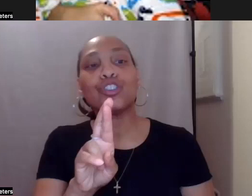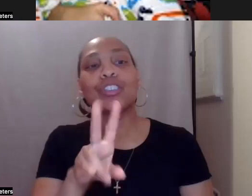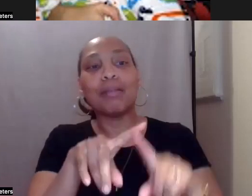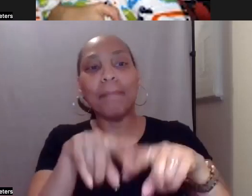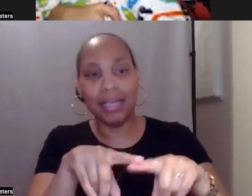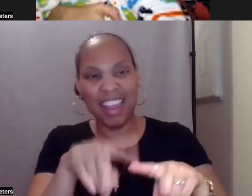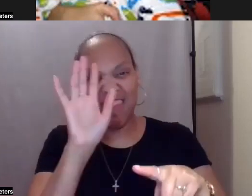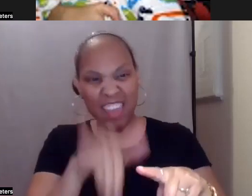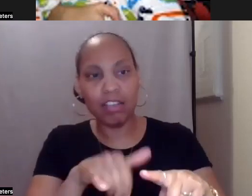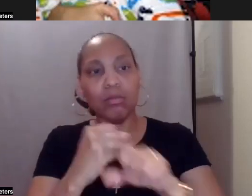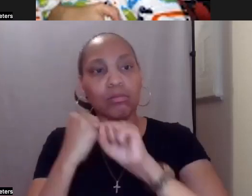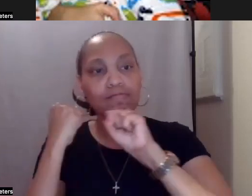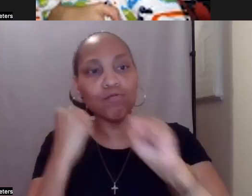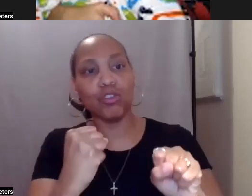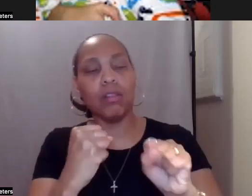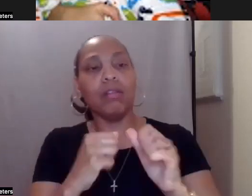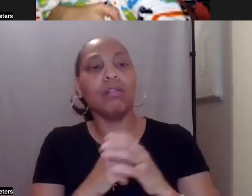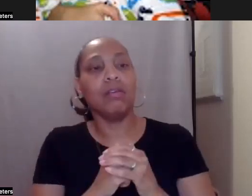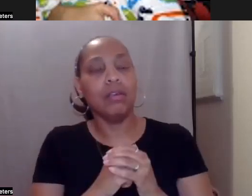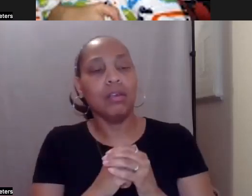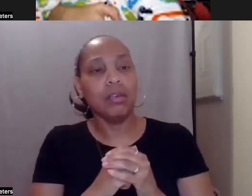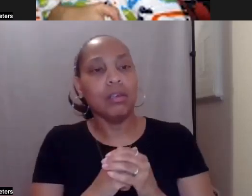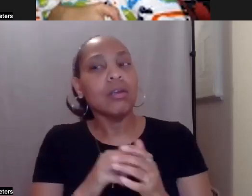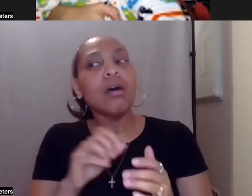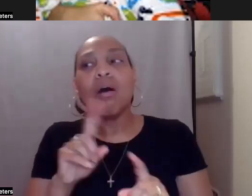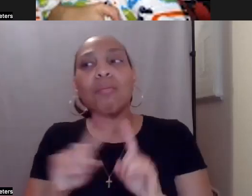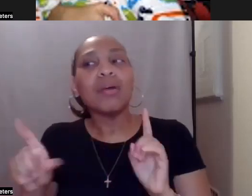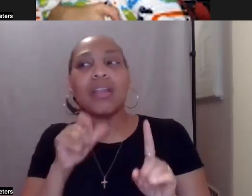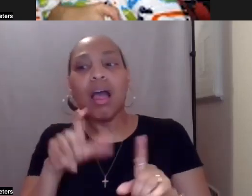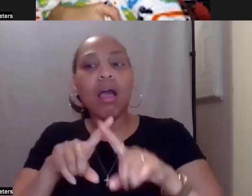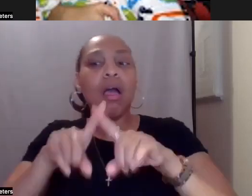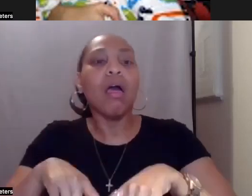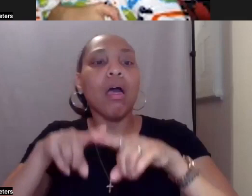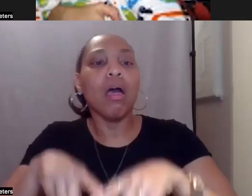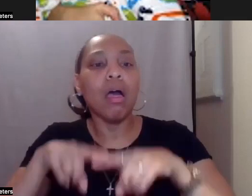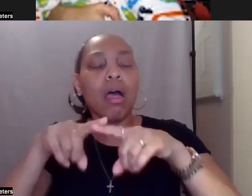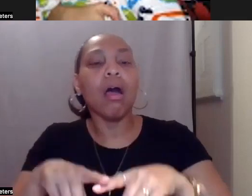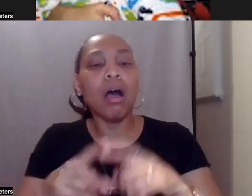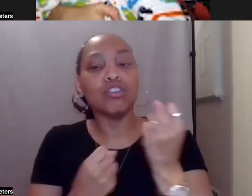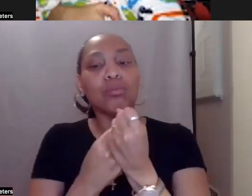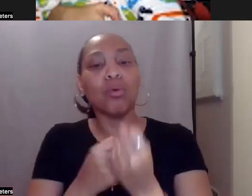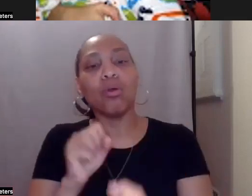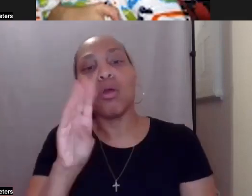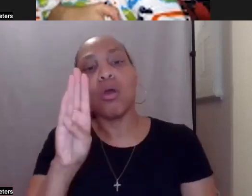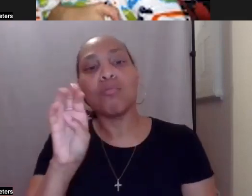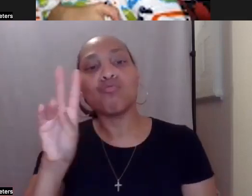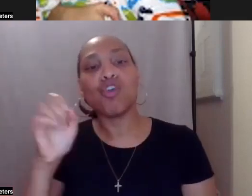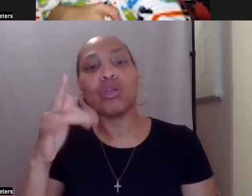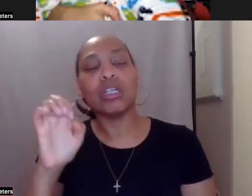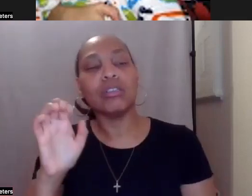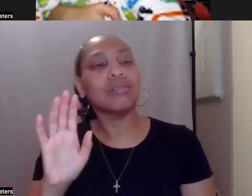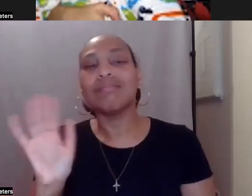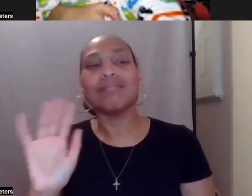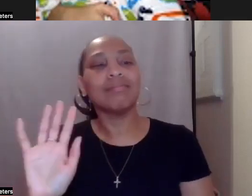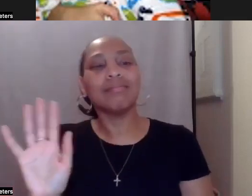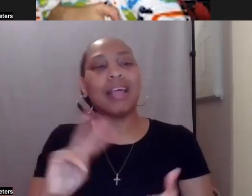but we don't create a dependency on supports brokerage because then we're just another service. And with, you know,